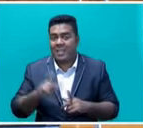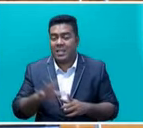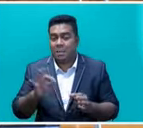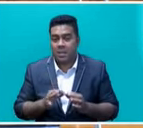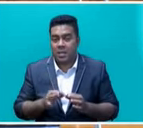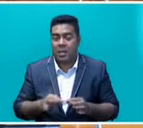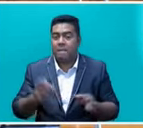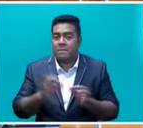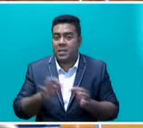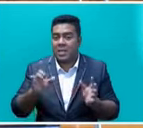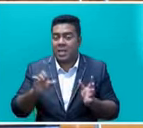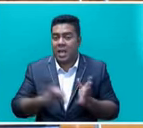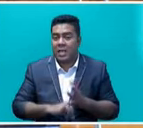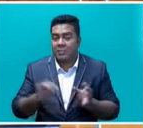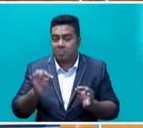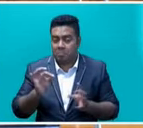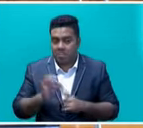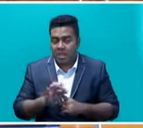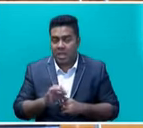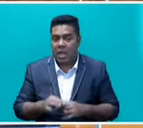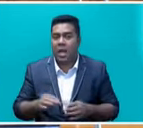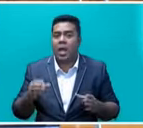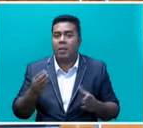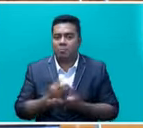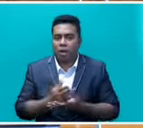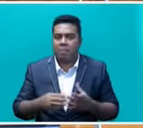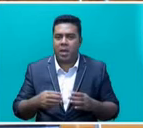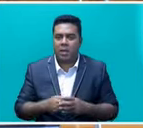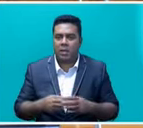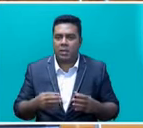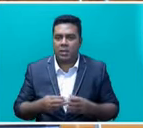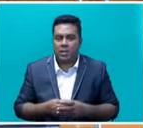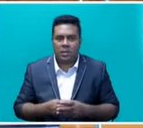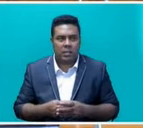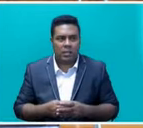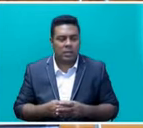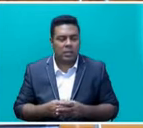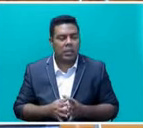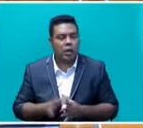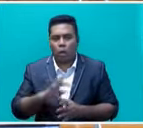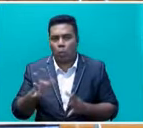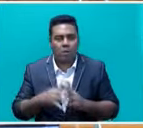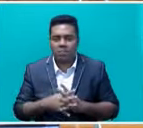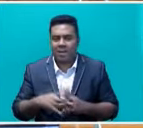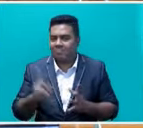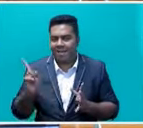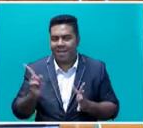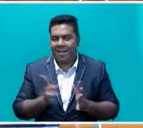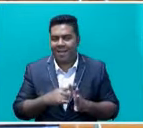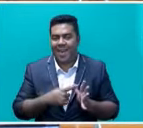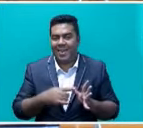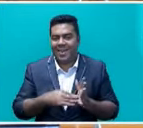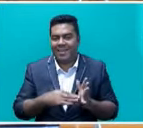BSP, and Bread Bank. And they have participated in the scheme, not Westpac and ANZ. Mr. Speaker, sir, just